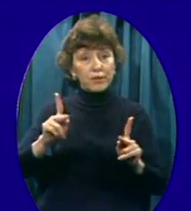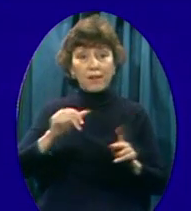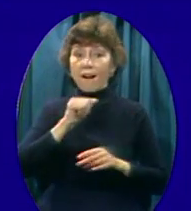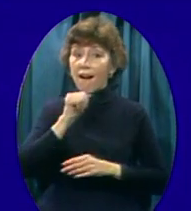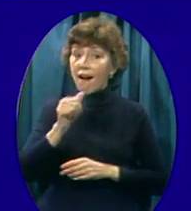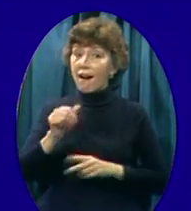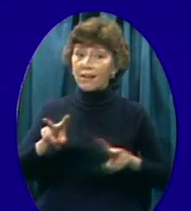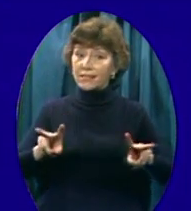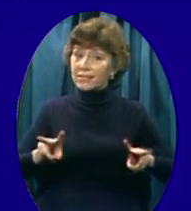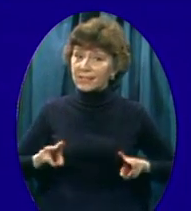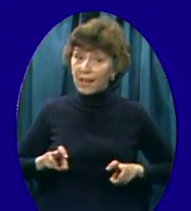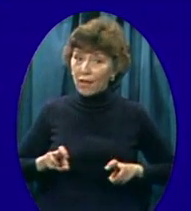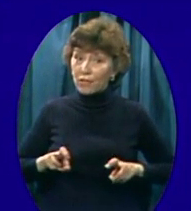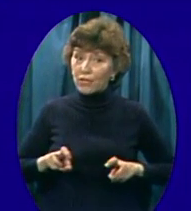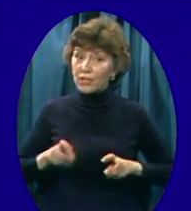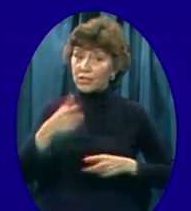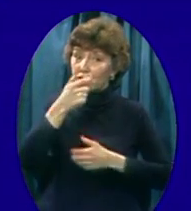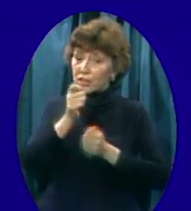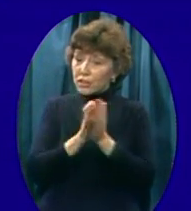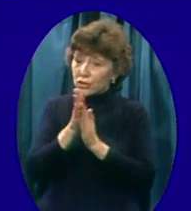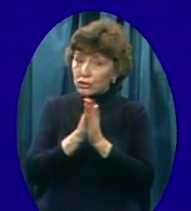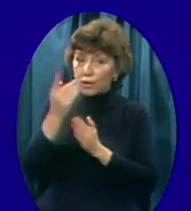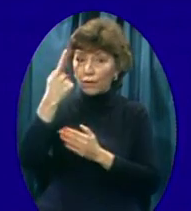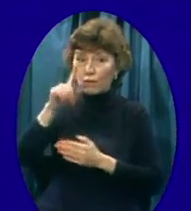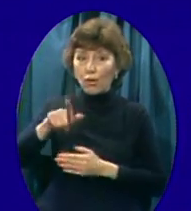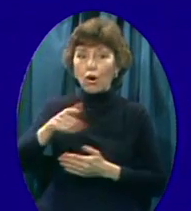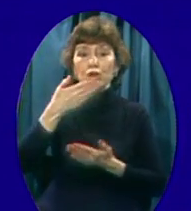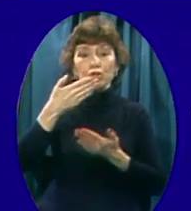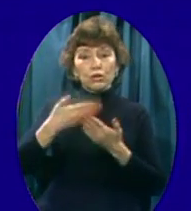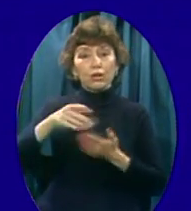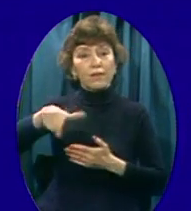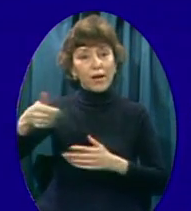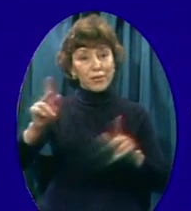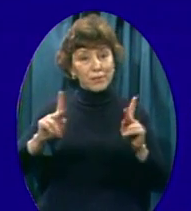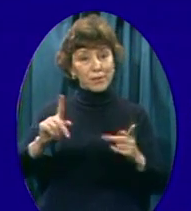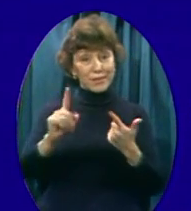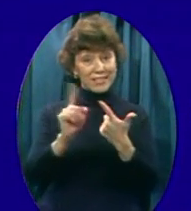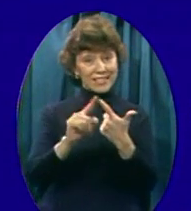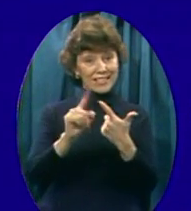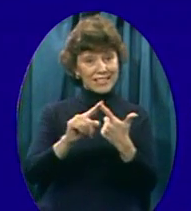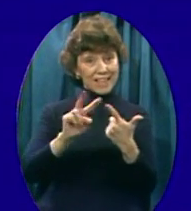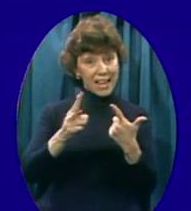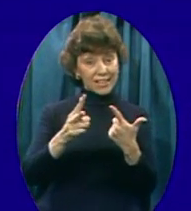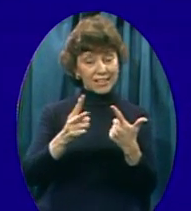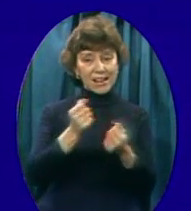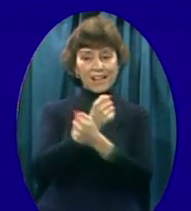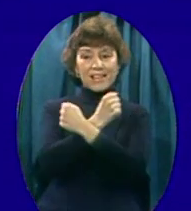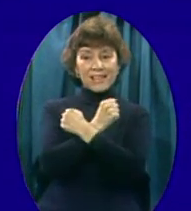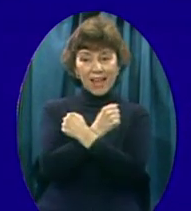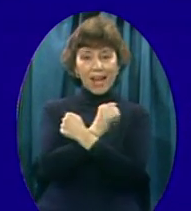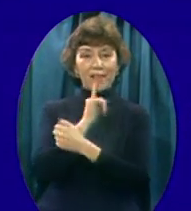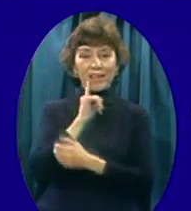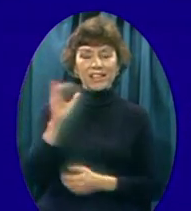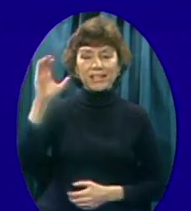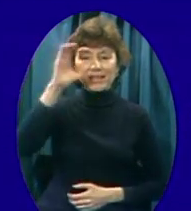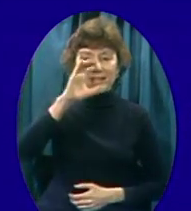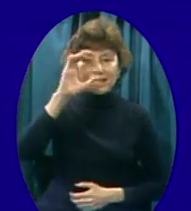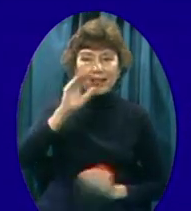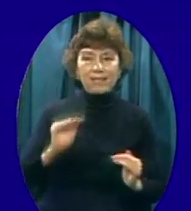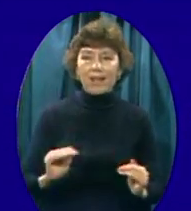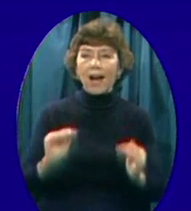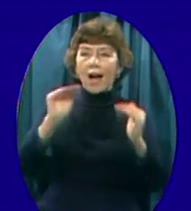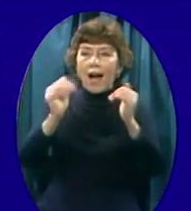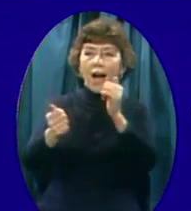concern For the welfare of others Secondly Love is that act Of seeking The highest good